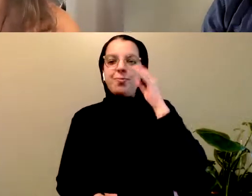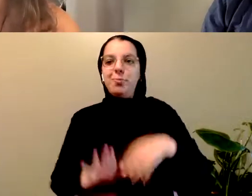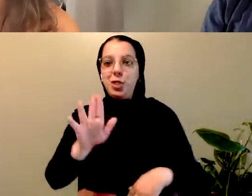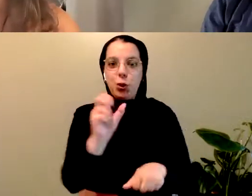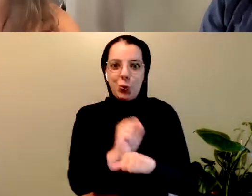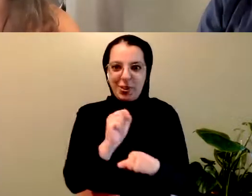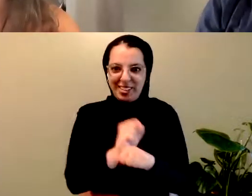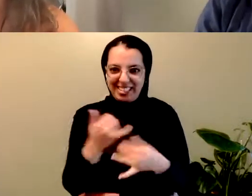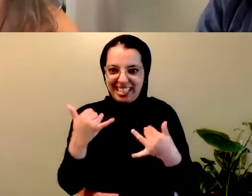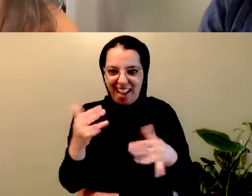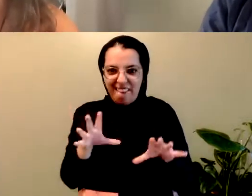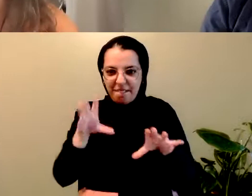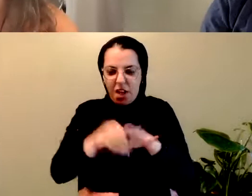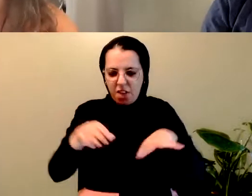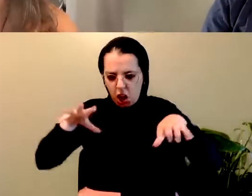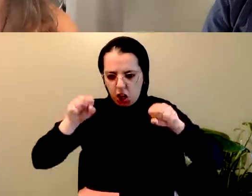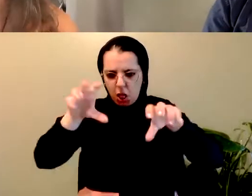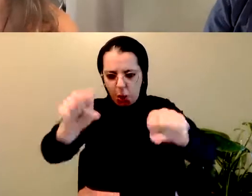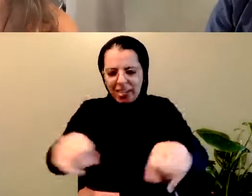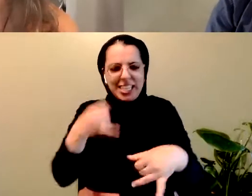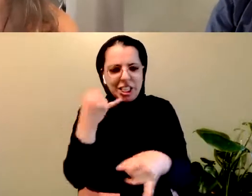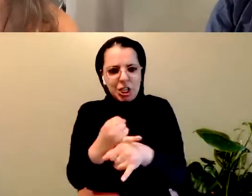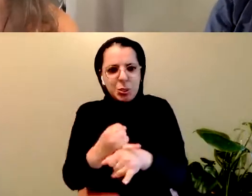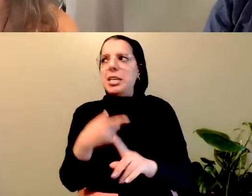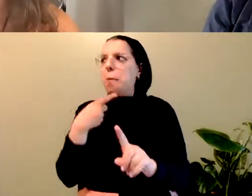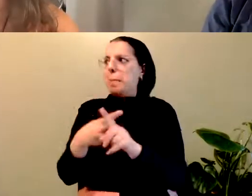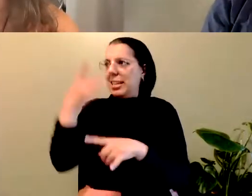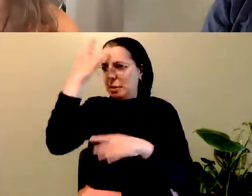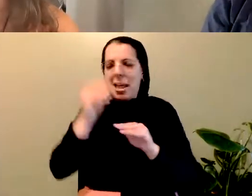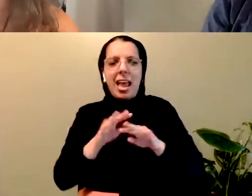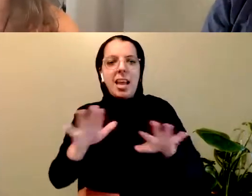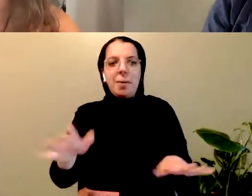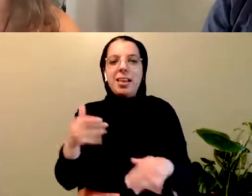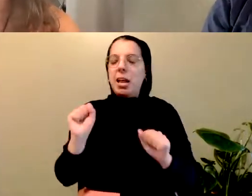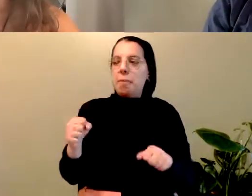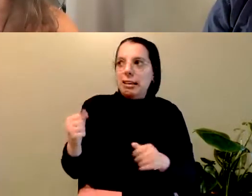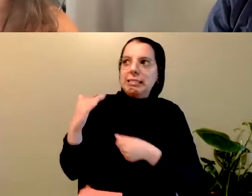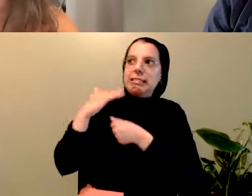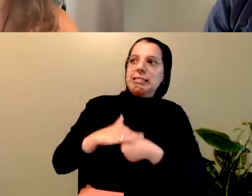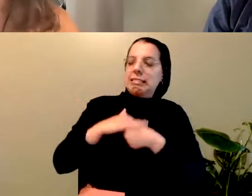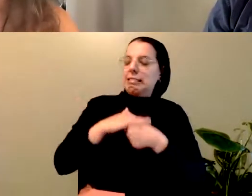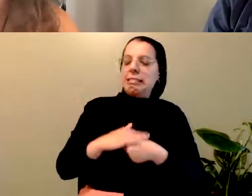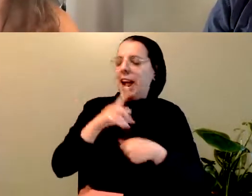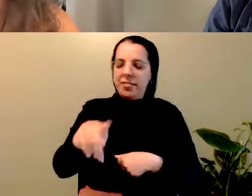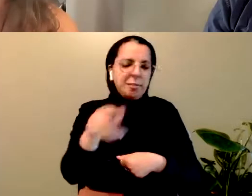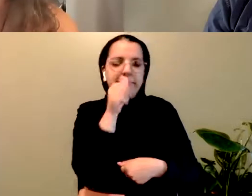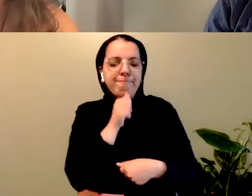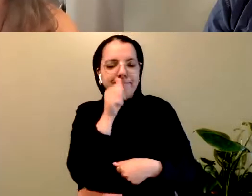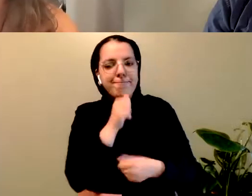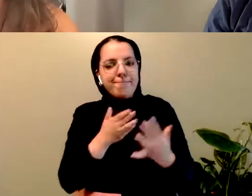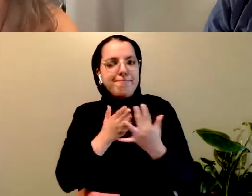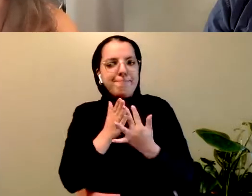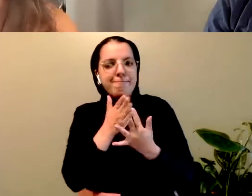institution, especially during a pandemic. And there is a steady persistence necessary to carry out the work that doesn't get